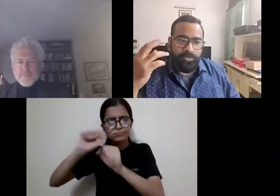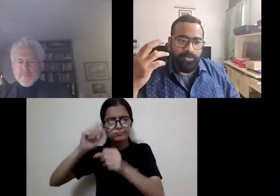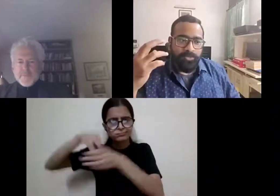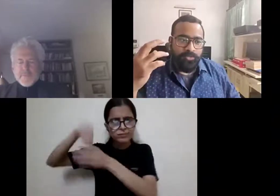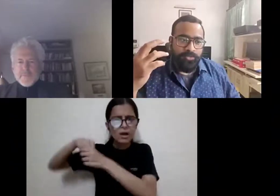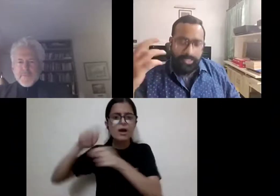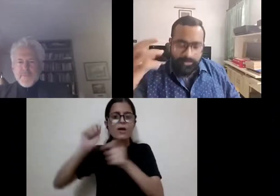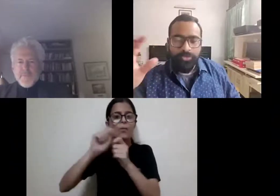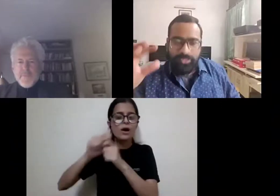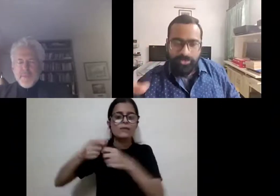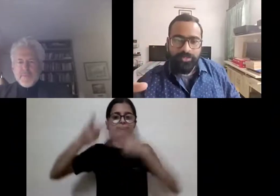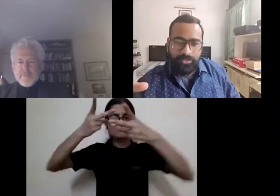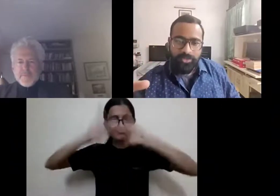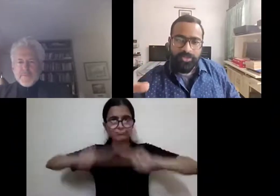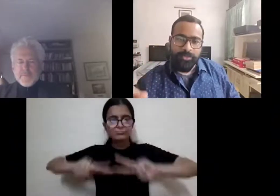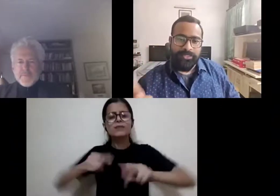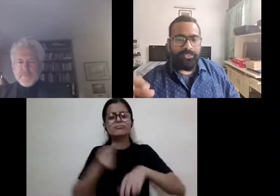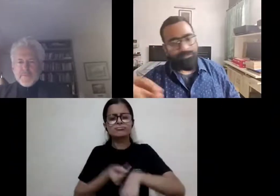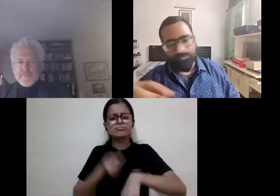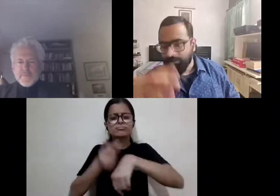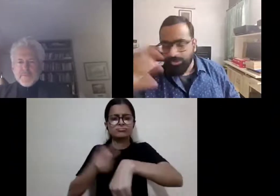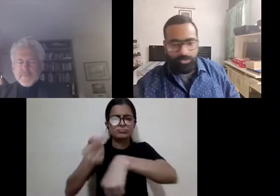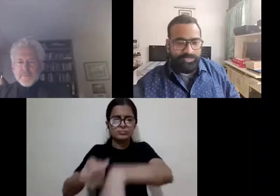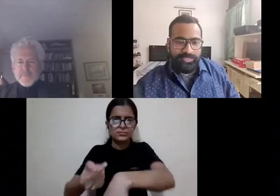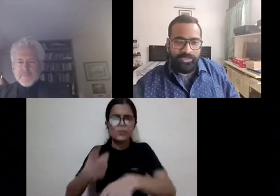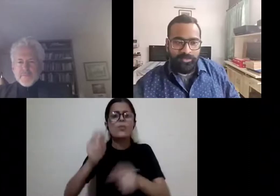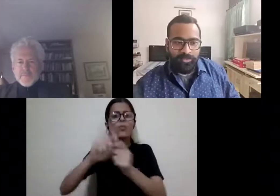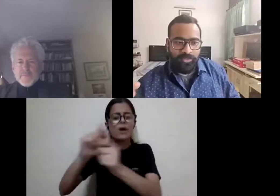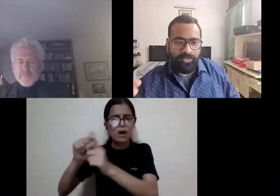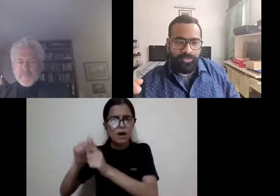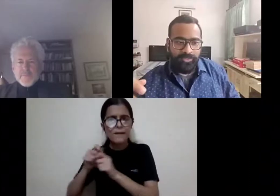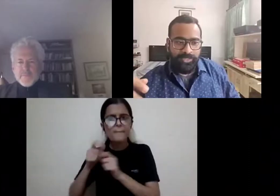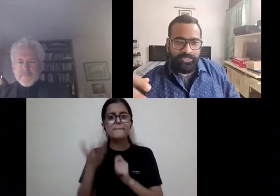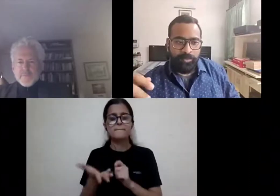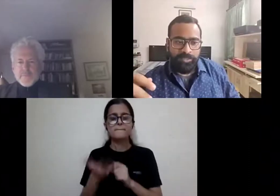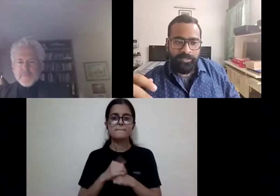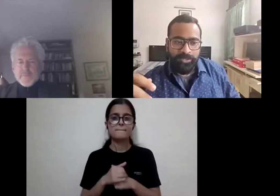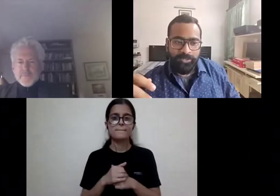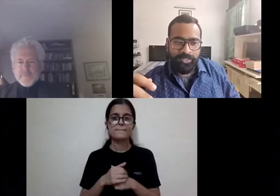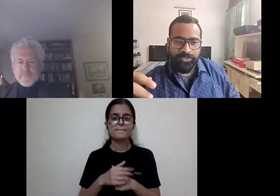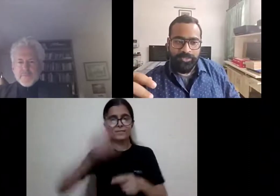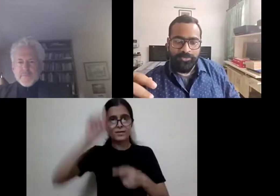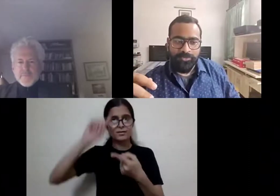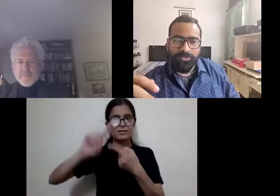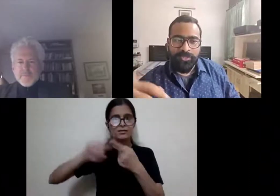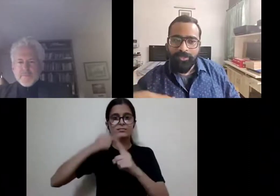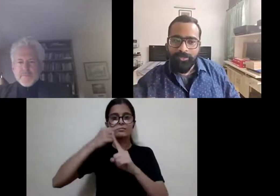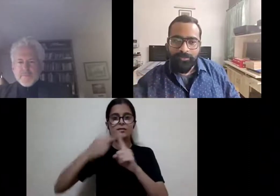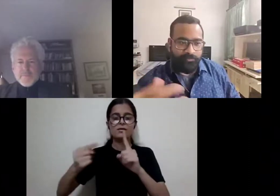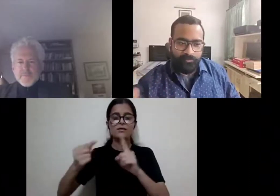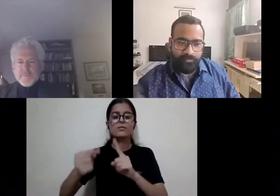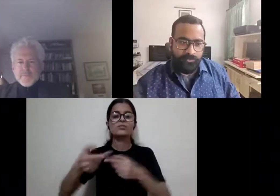people rather occasionally work with. And you would get experts about translations.